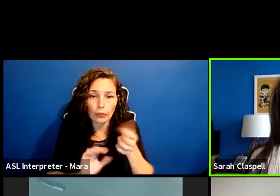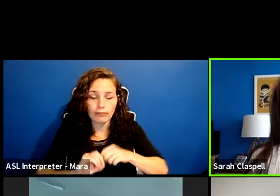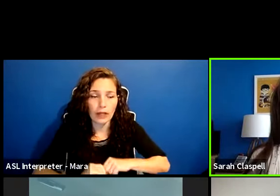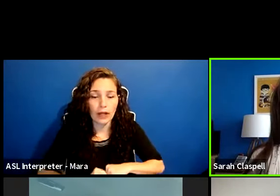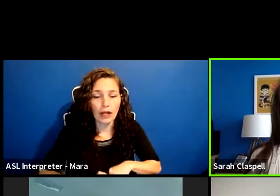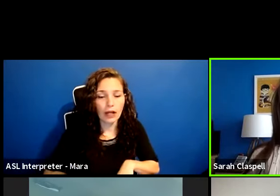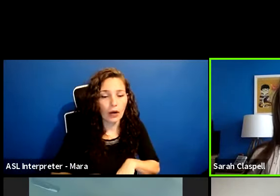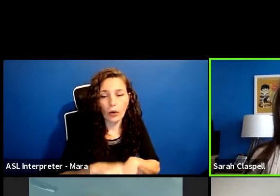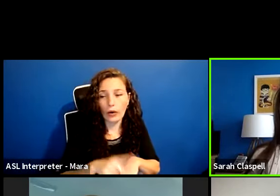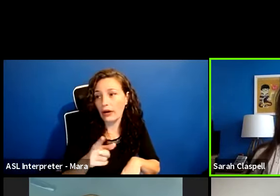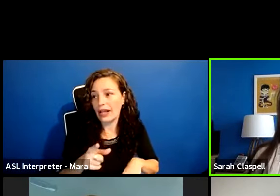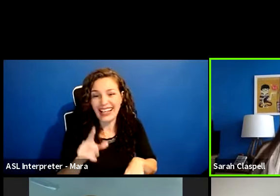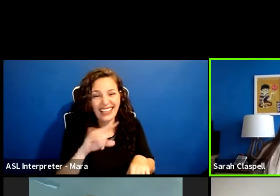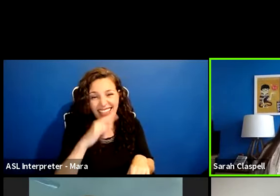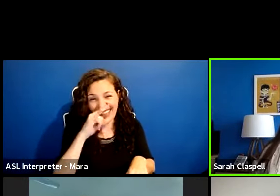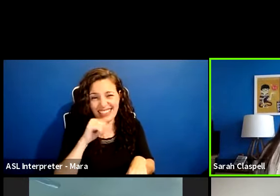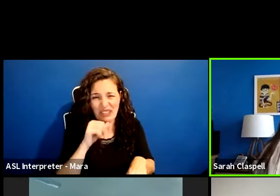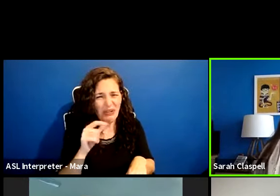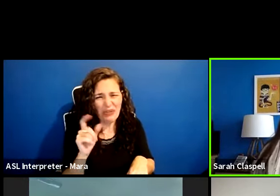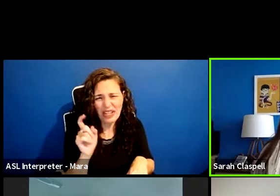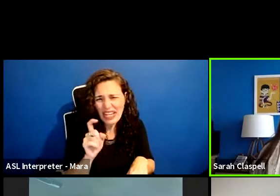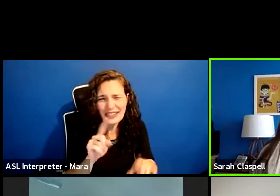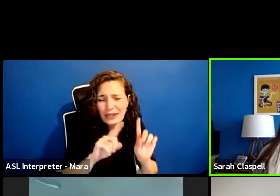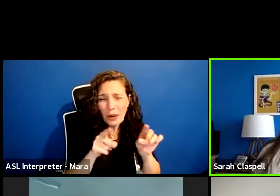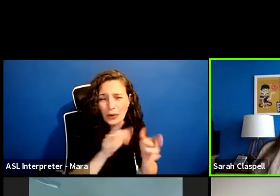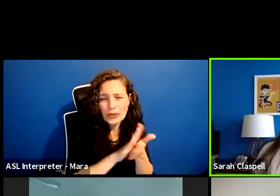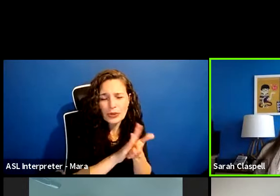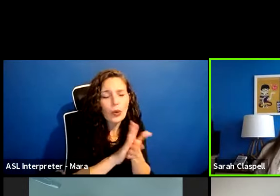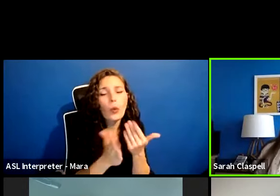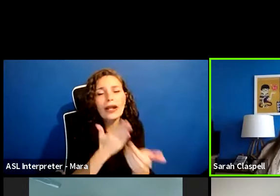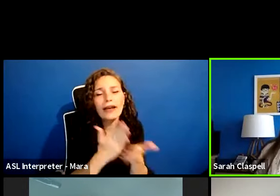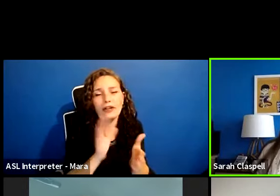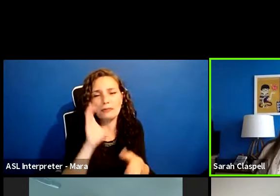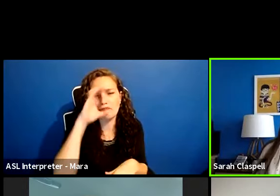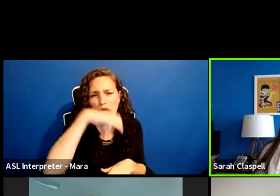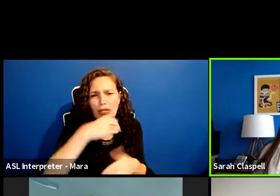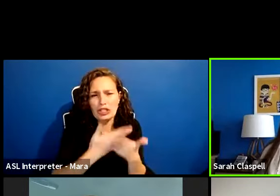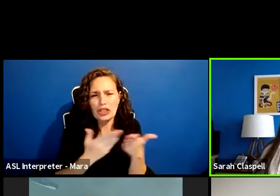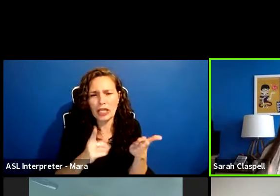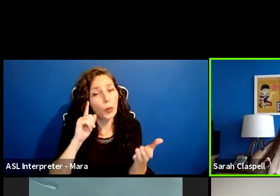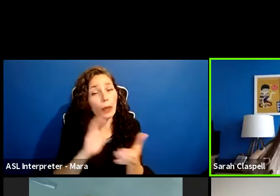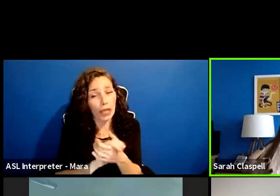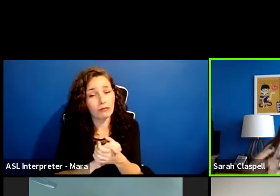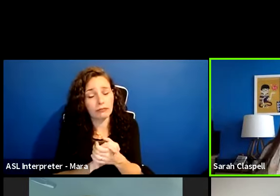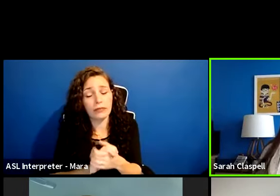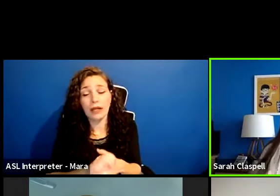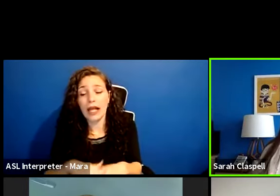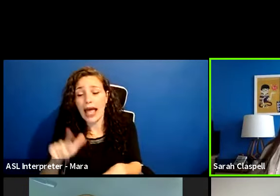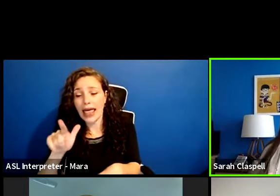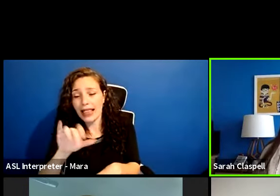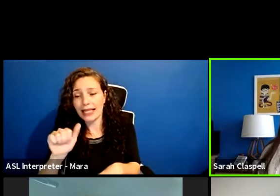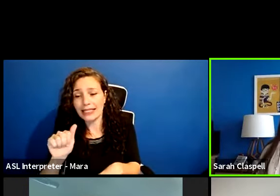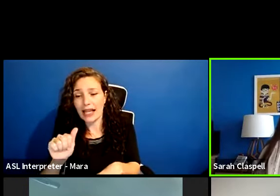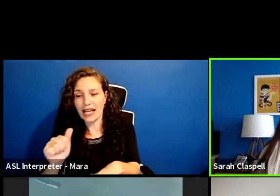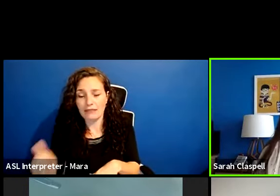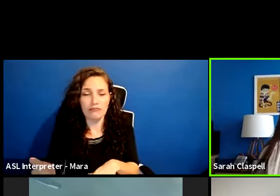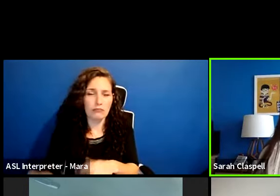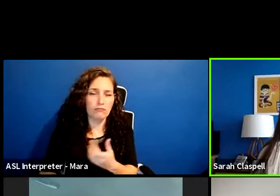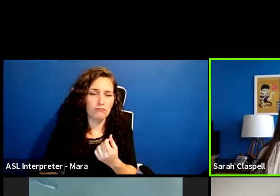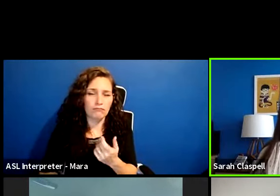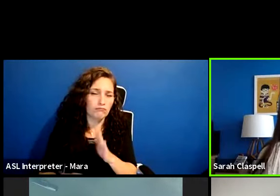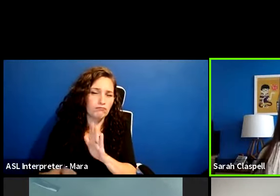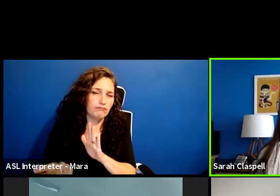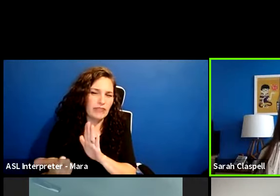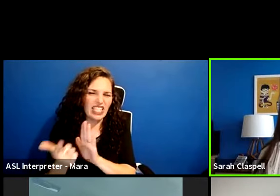have to go to school. Um, whatever the unusual thing is. And then, uh, Lisa will defend that will justify